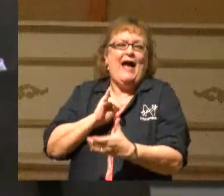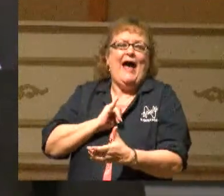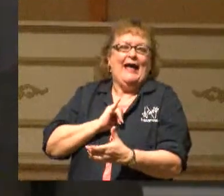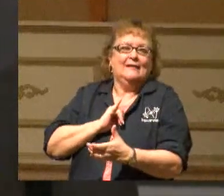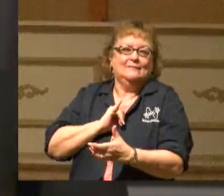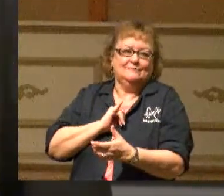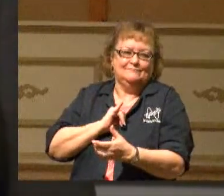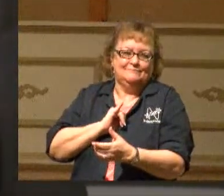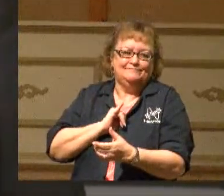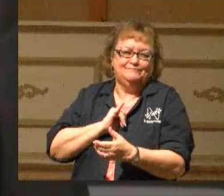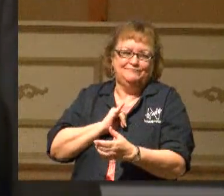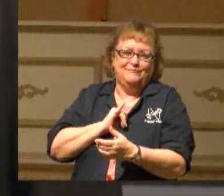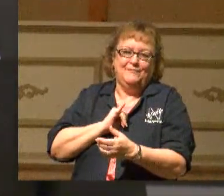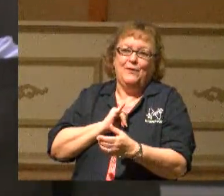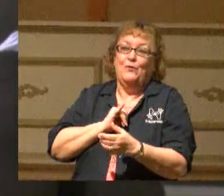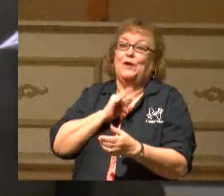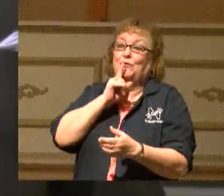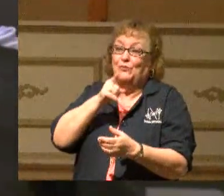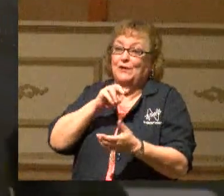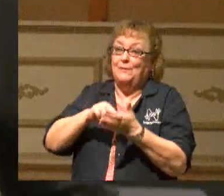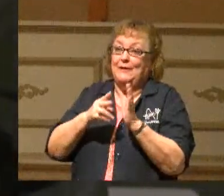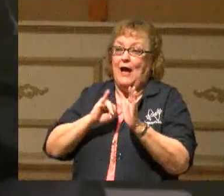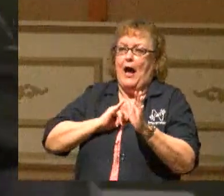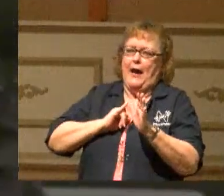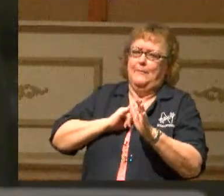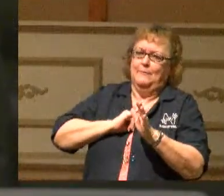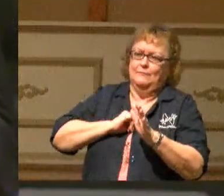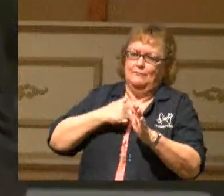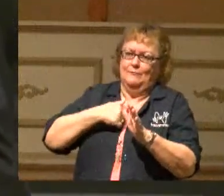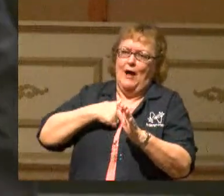In essence, he was saying, I'm a husband.